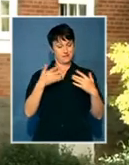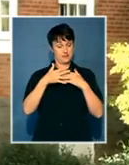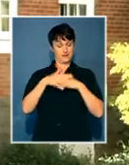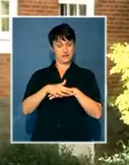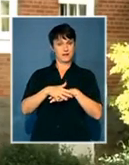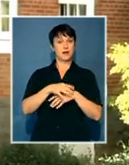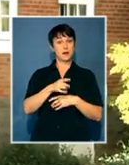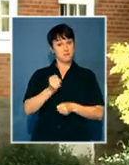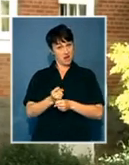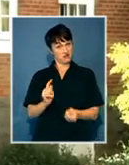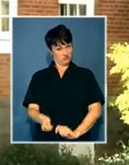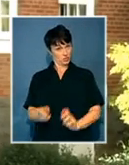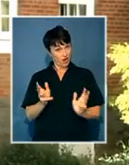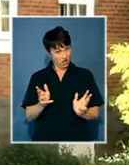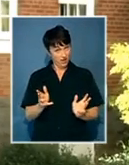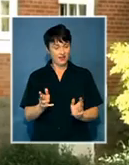transformation.